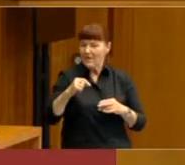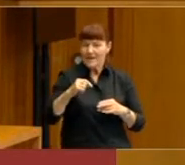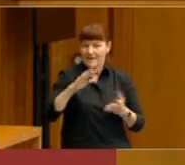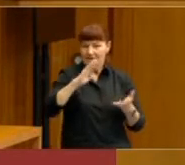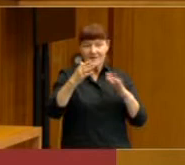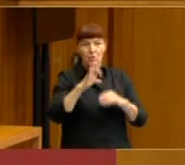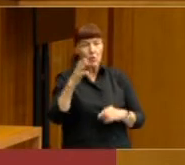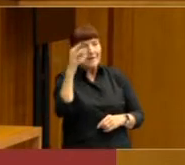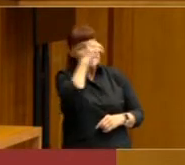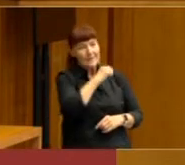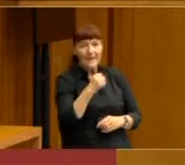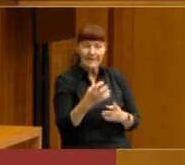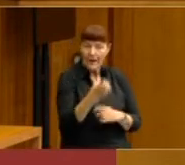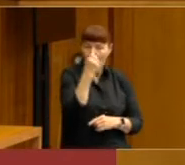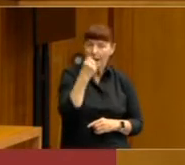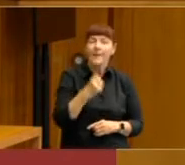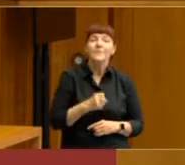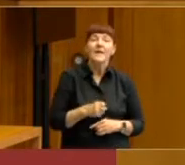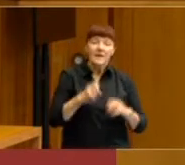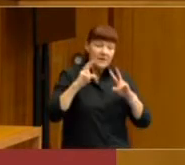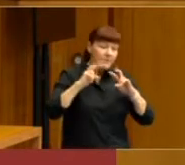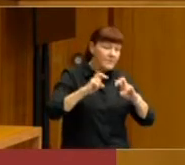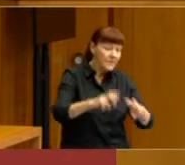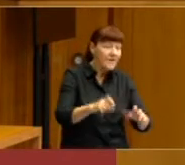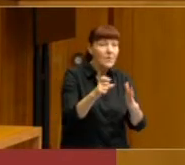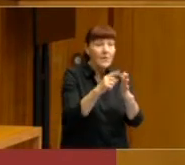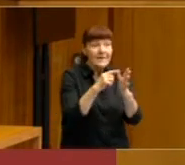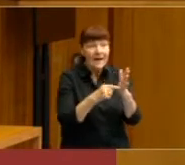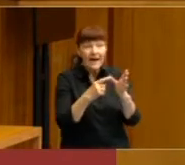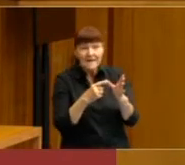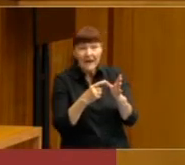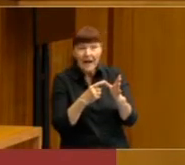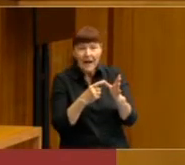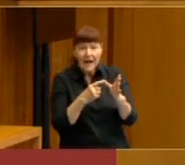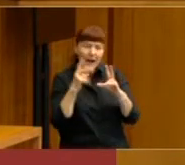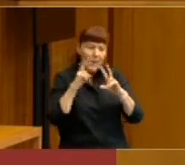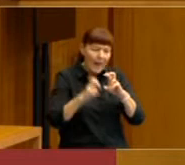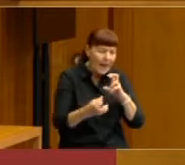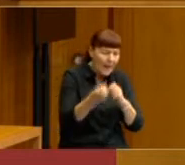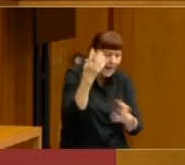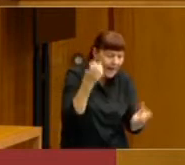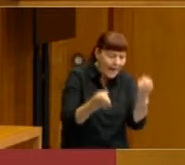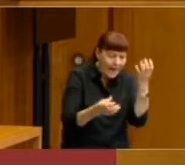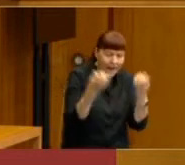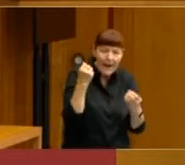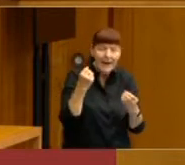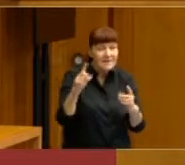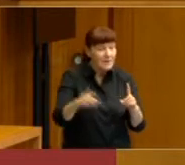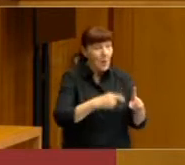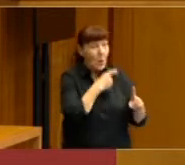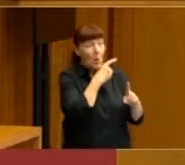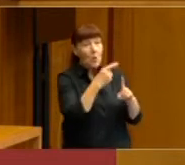Australian election study data, I'm going to unpack some of the long-term divisions that have been